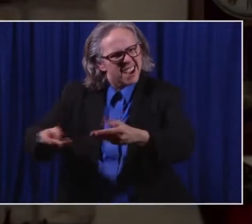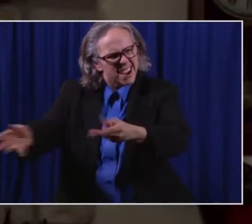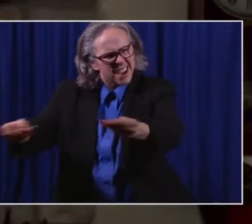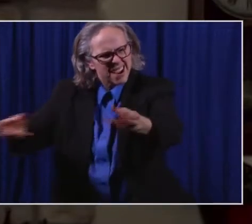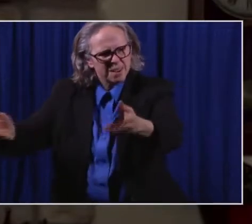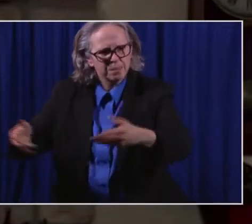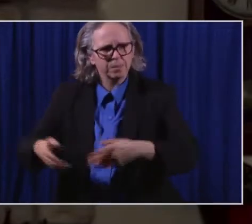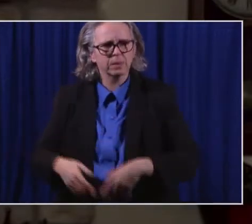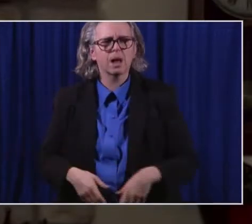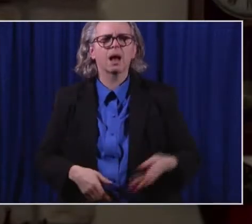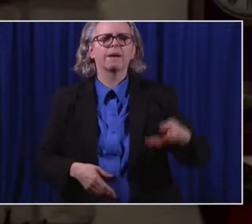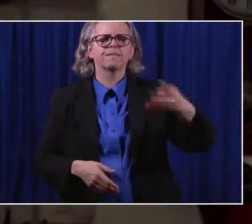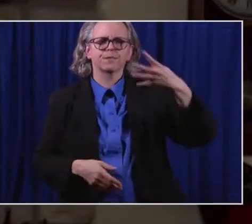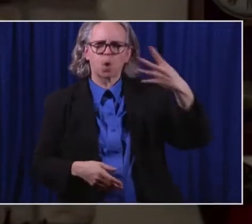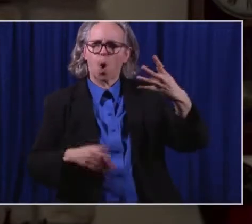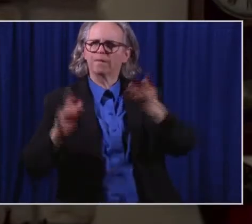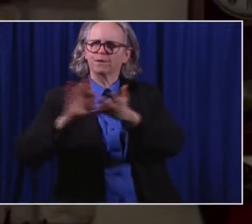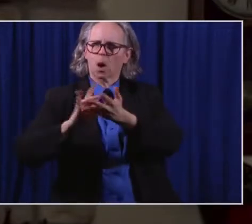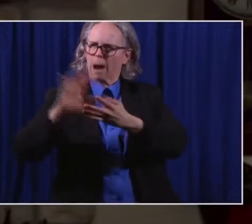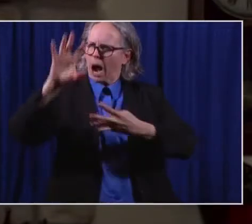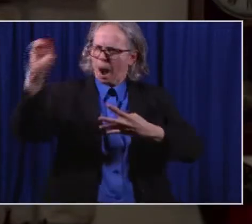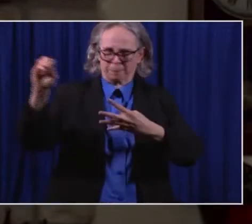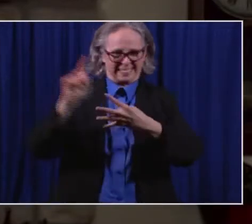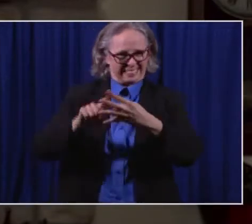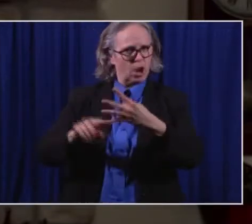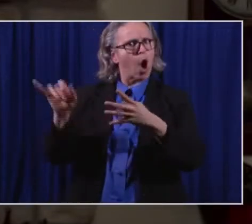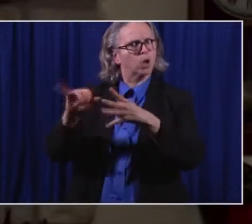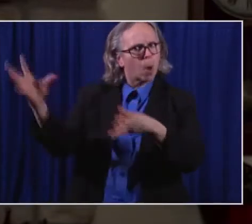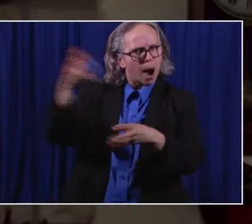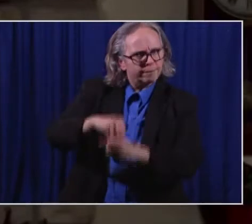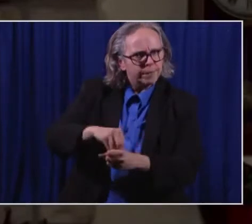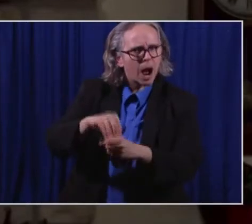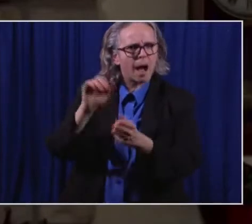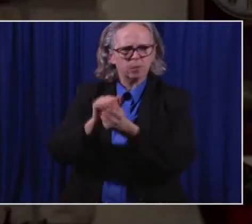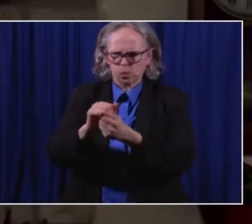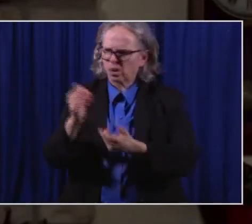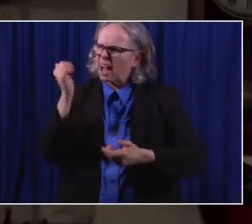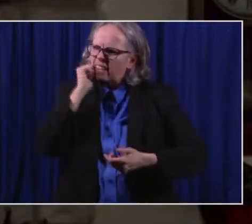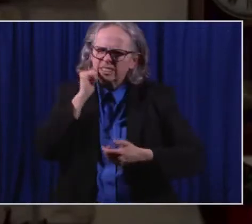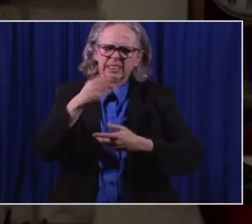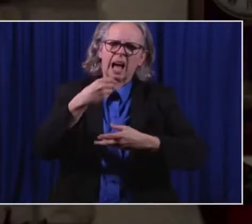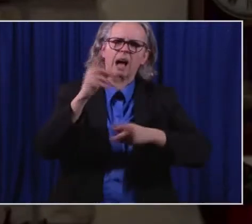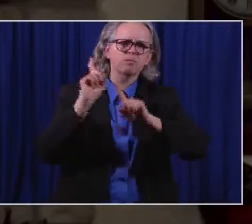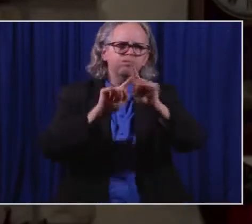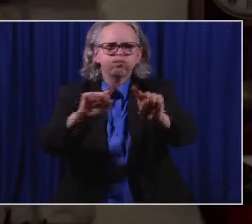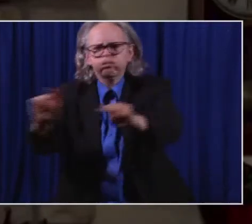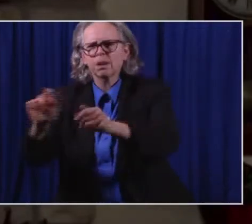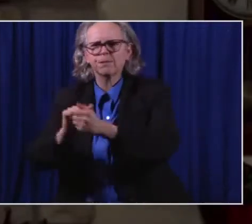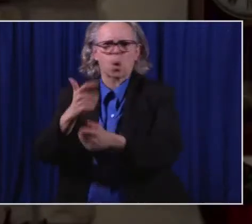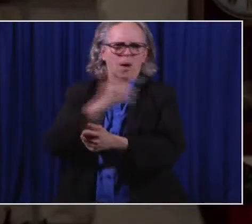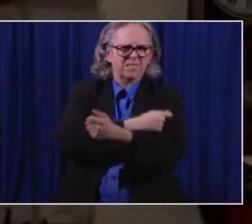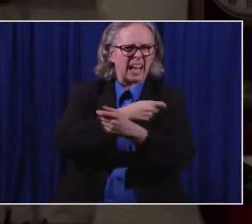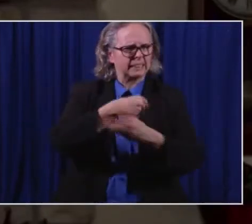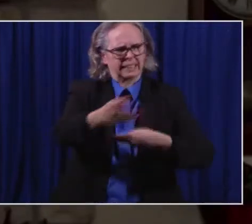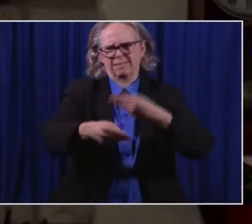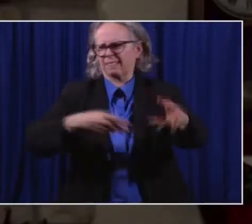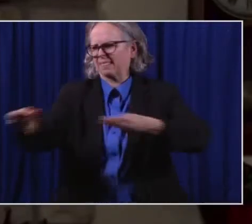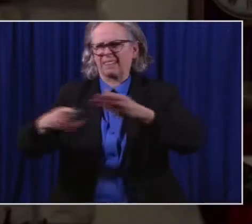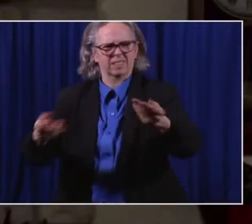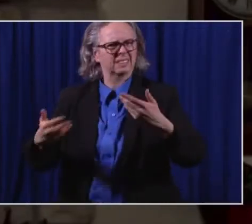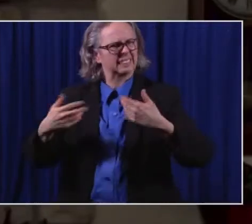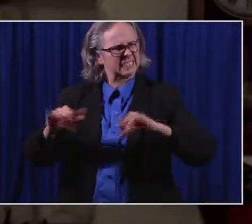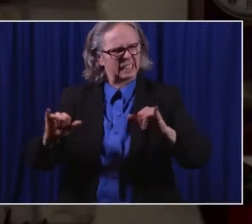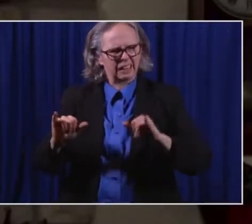companies that are out there every day, uh, that are vaccinating, giving vaccines to residents and to